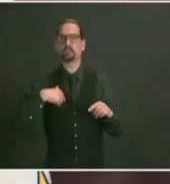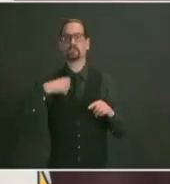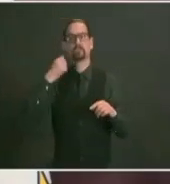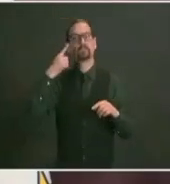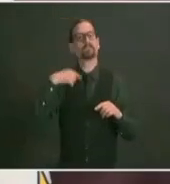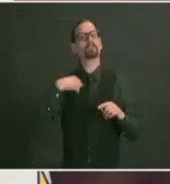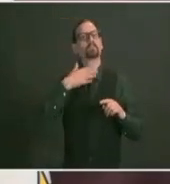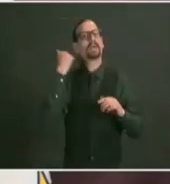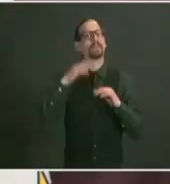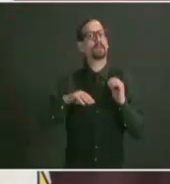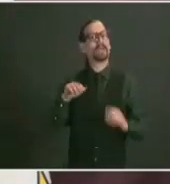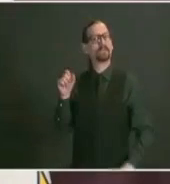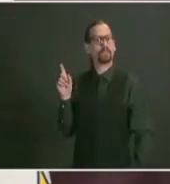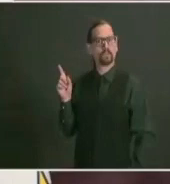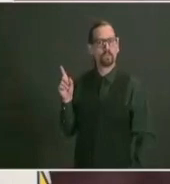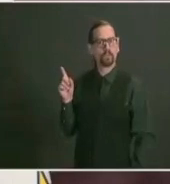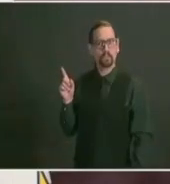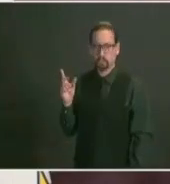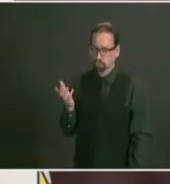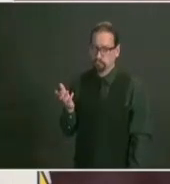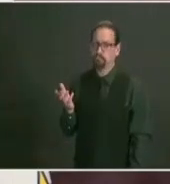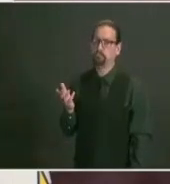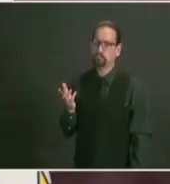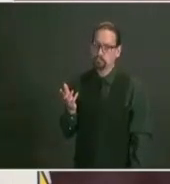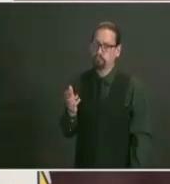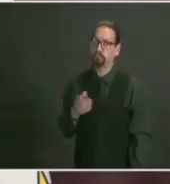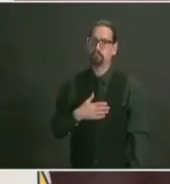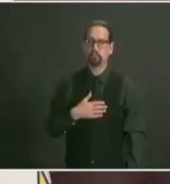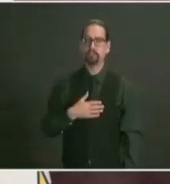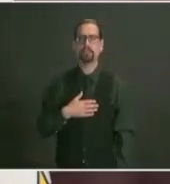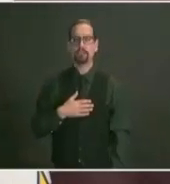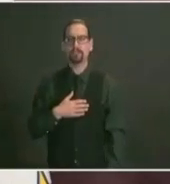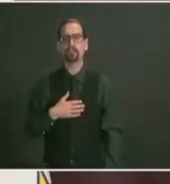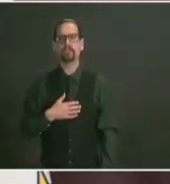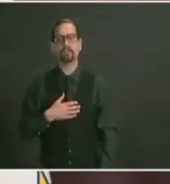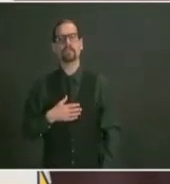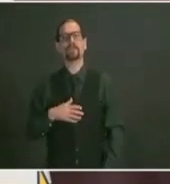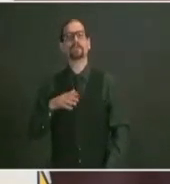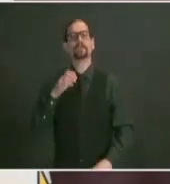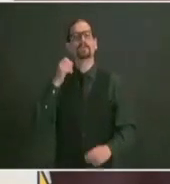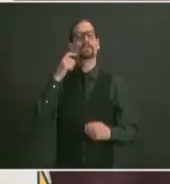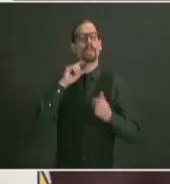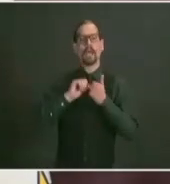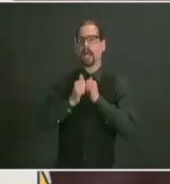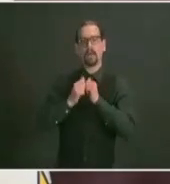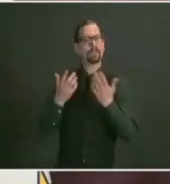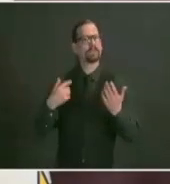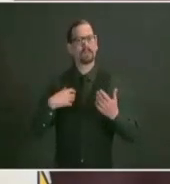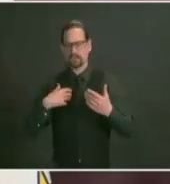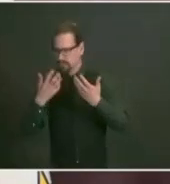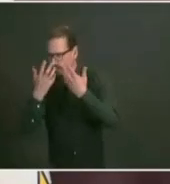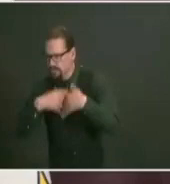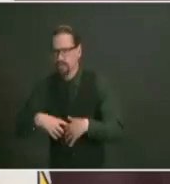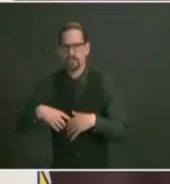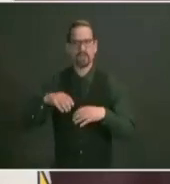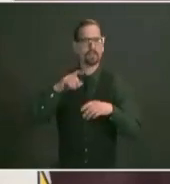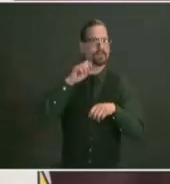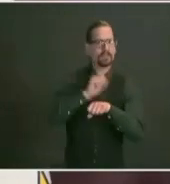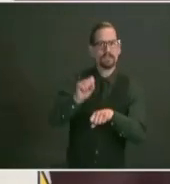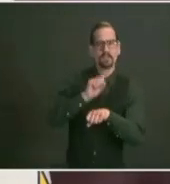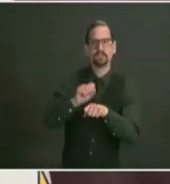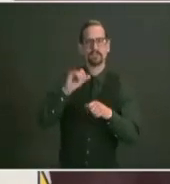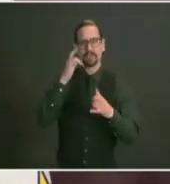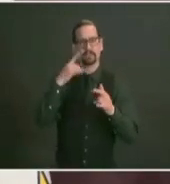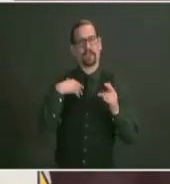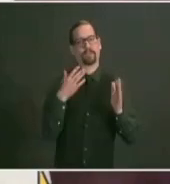vaccinated both from our phase one strategy and into phase two within this relatively short period of time so that we